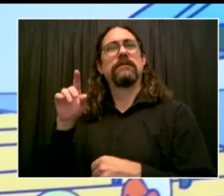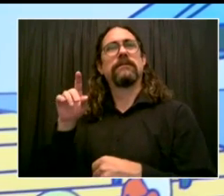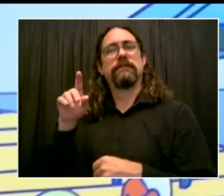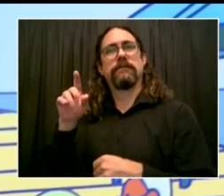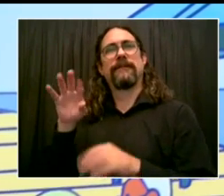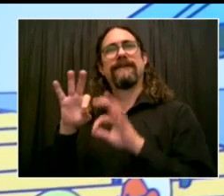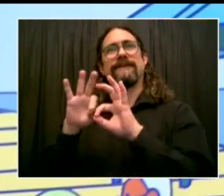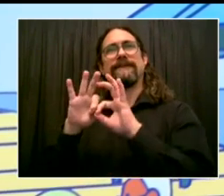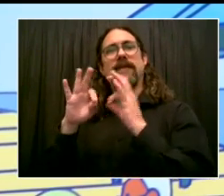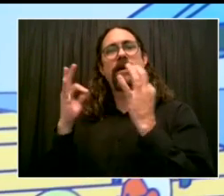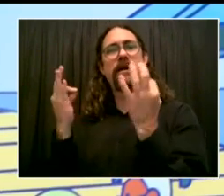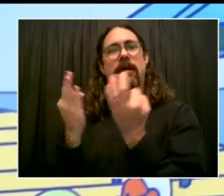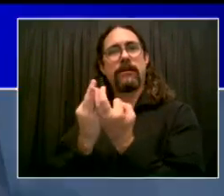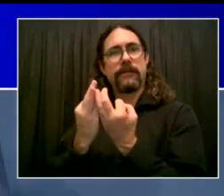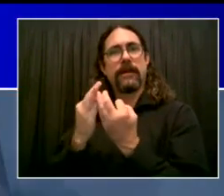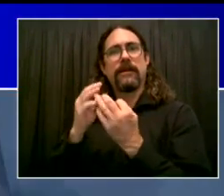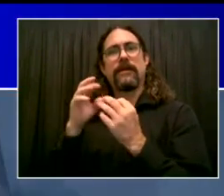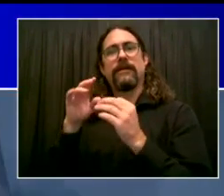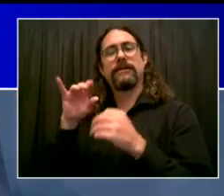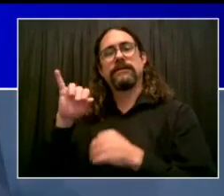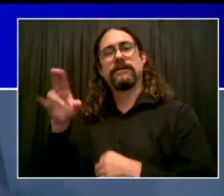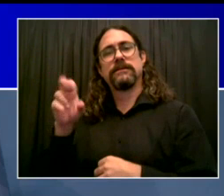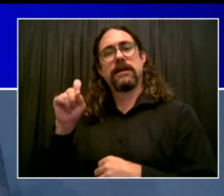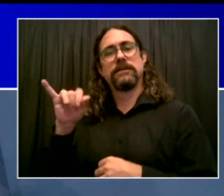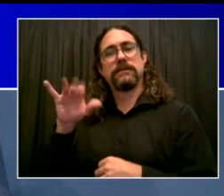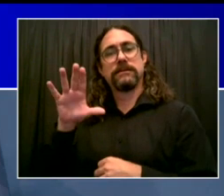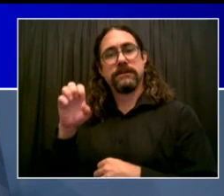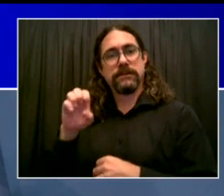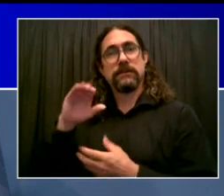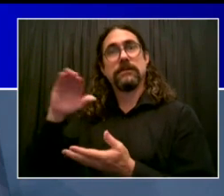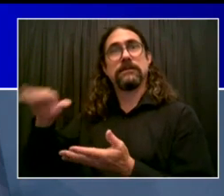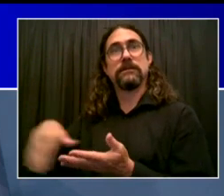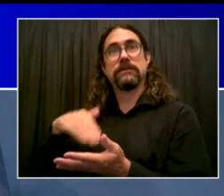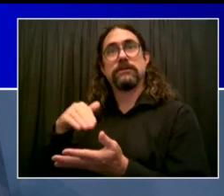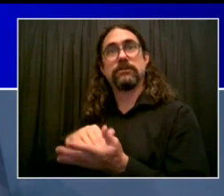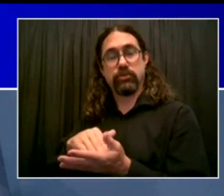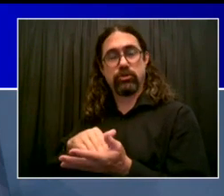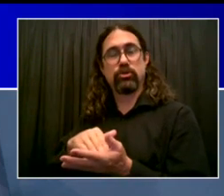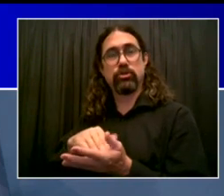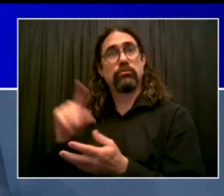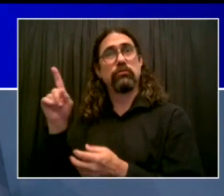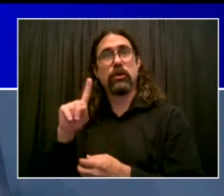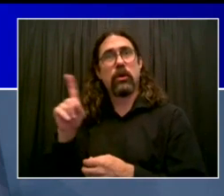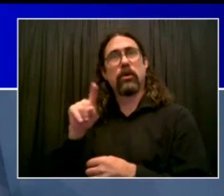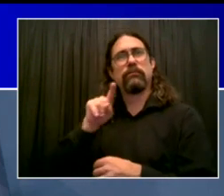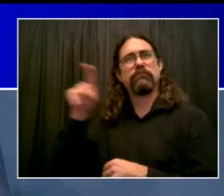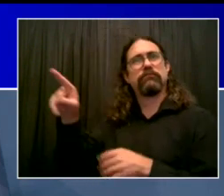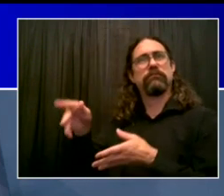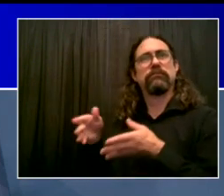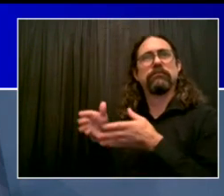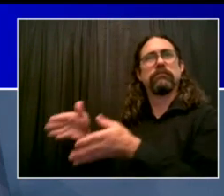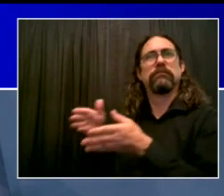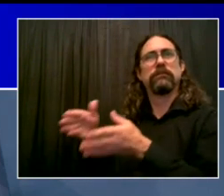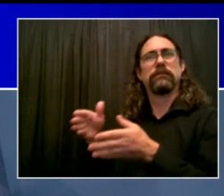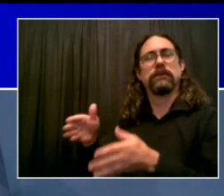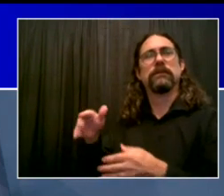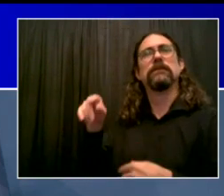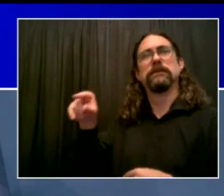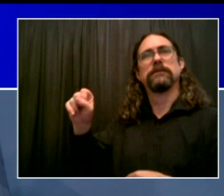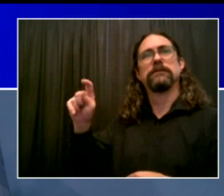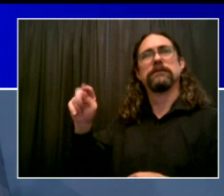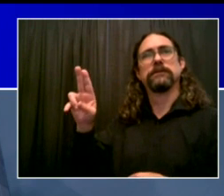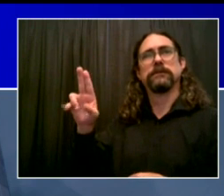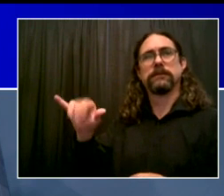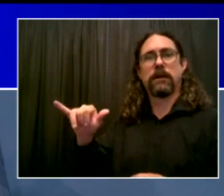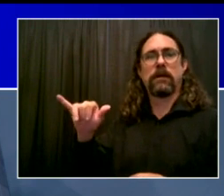L. Murphy Family Justice Center, a fitting tribute to someone who worked every day in the cause